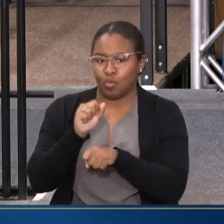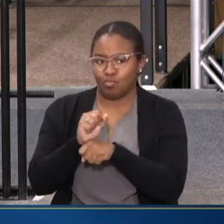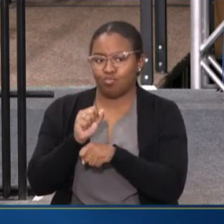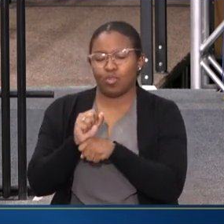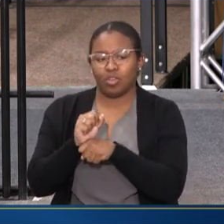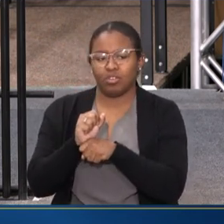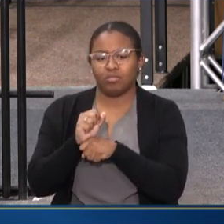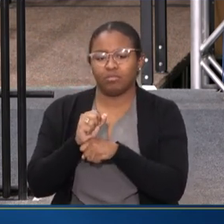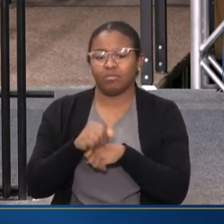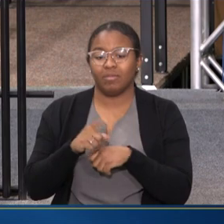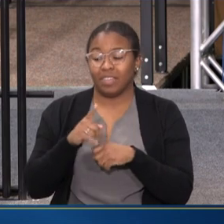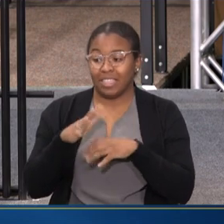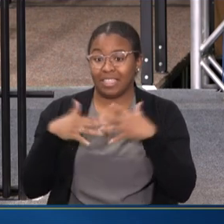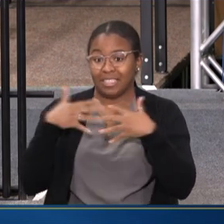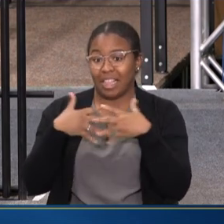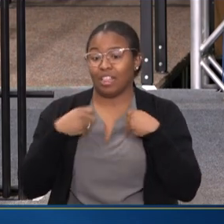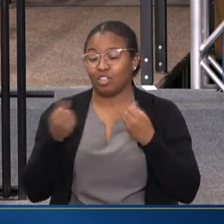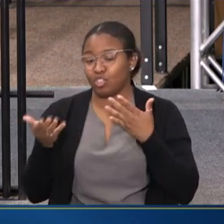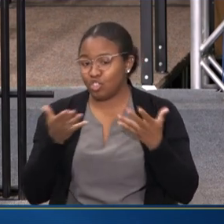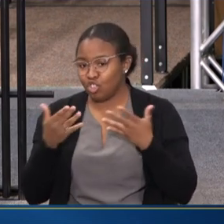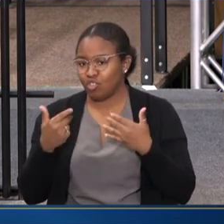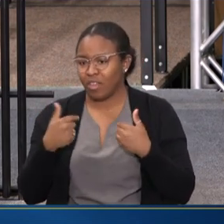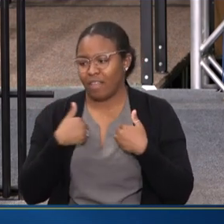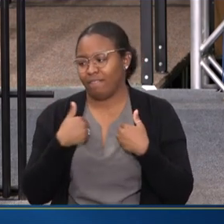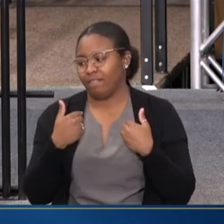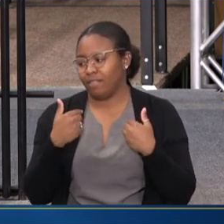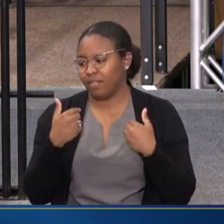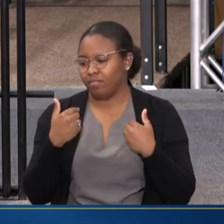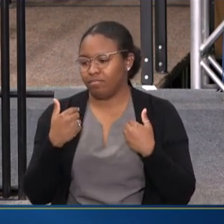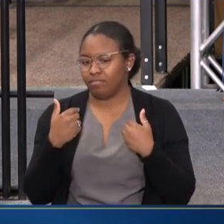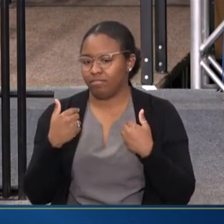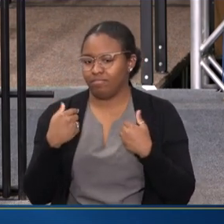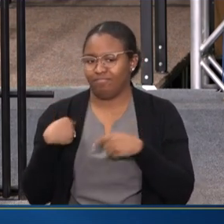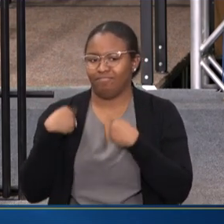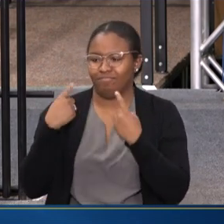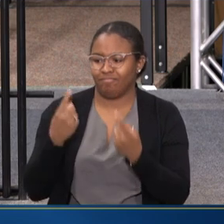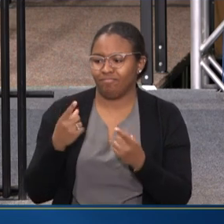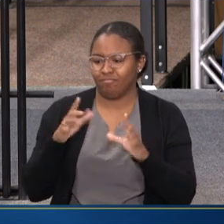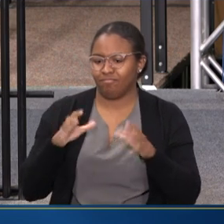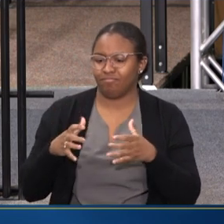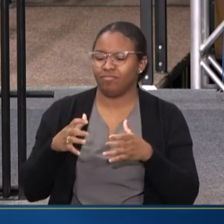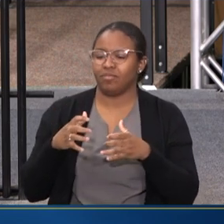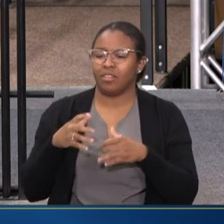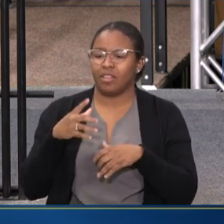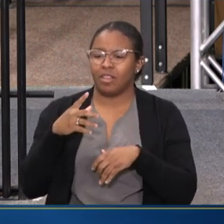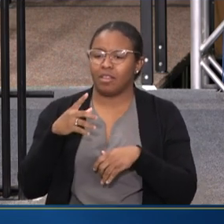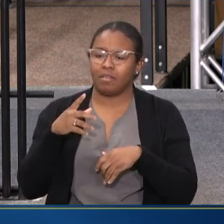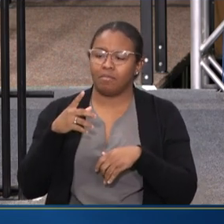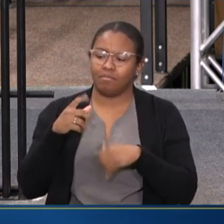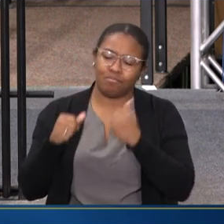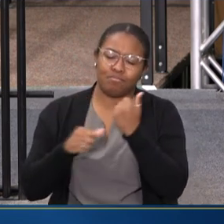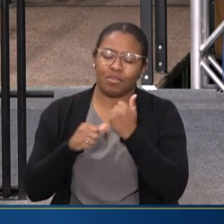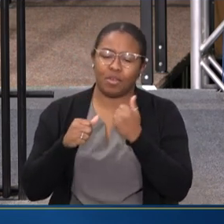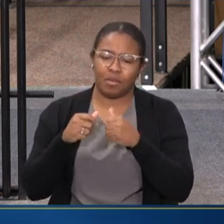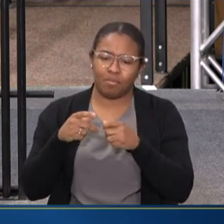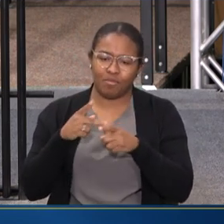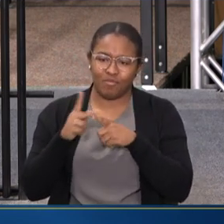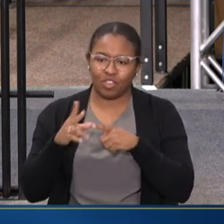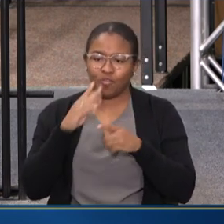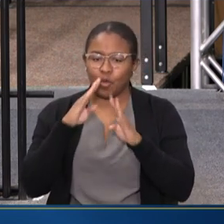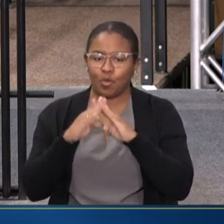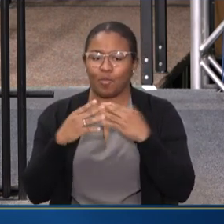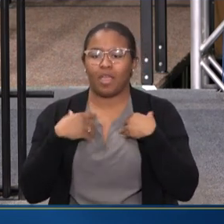AT THE INDIAN HEALTH SERVICE WE'VE HAD A LONG-STANDING PARAPROFESSIONAL PROVIDER TYPE, WHICH WE CALL COMMUNITY HEALTH